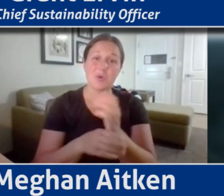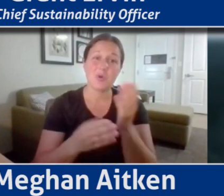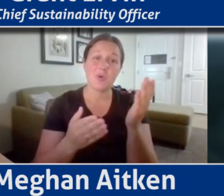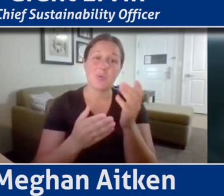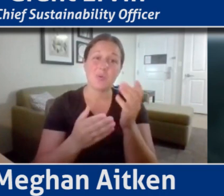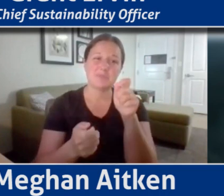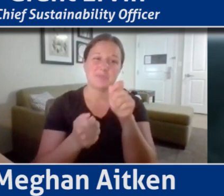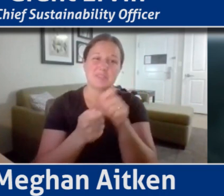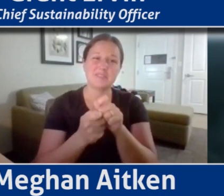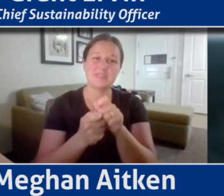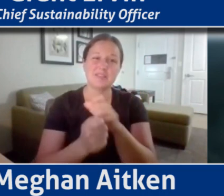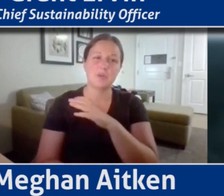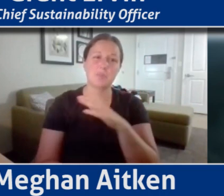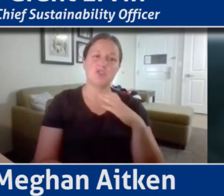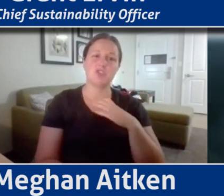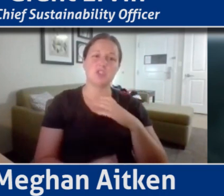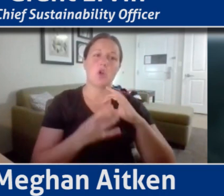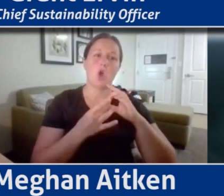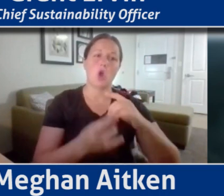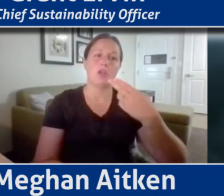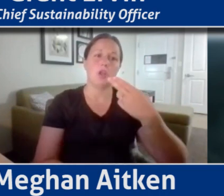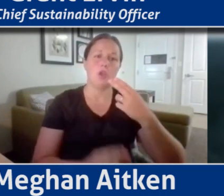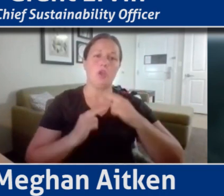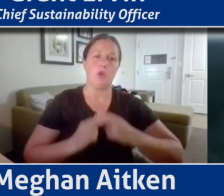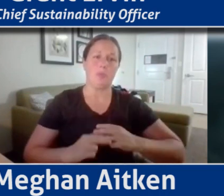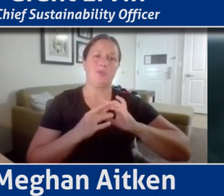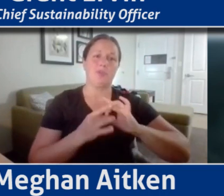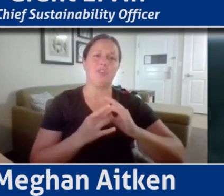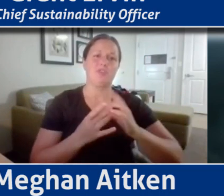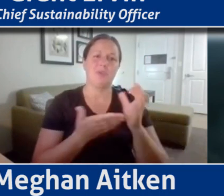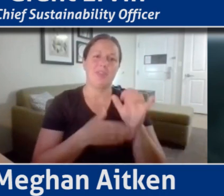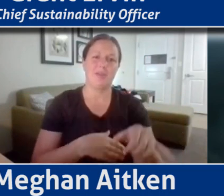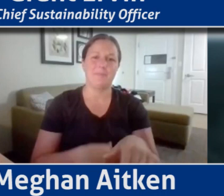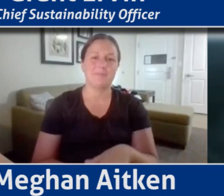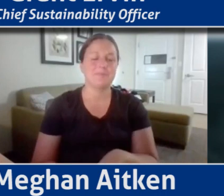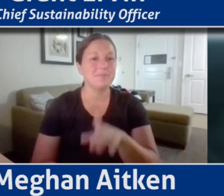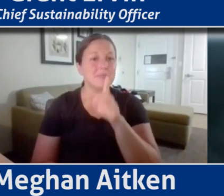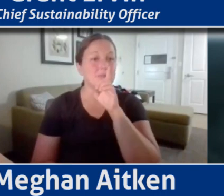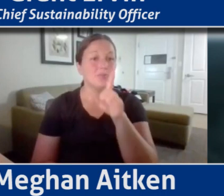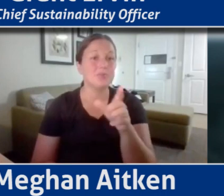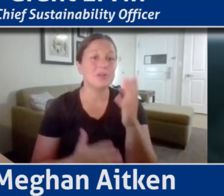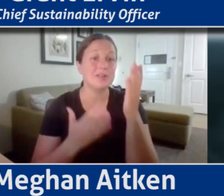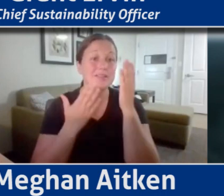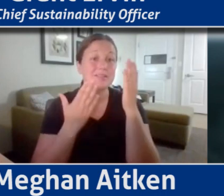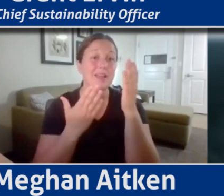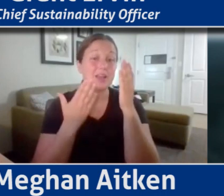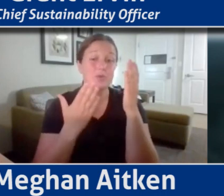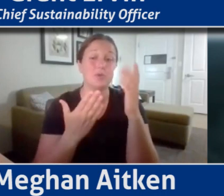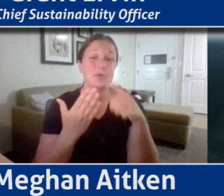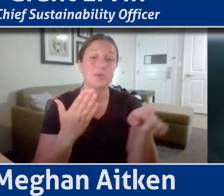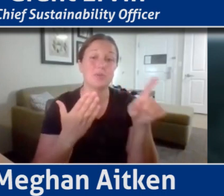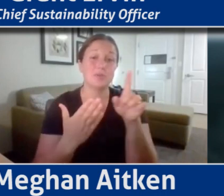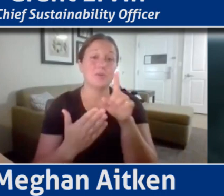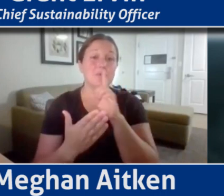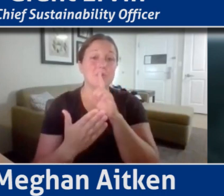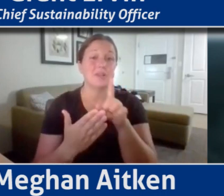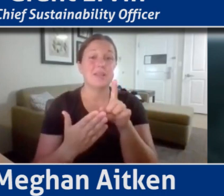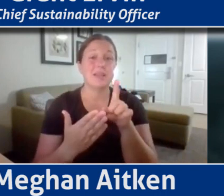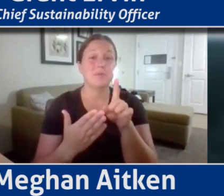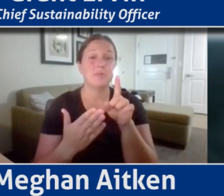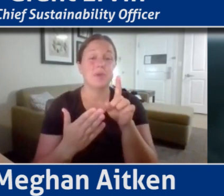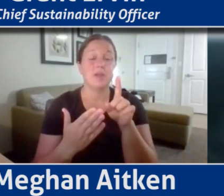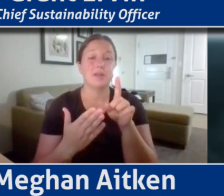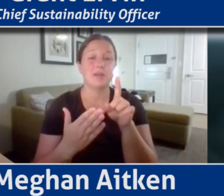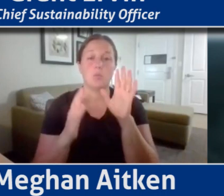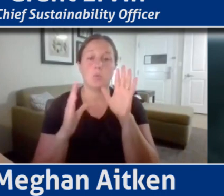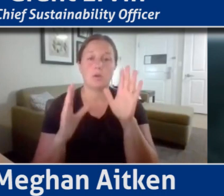Human Relations is. Sure. Well, thank you all. I mean, you guys have all been doing this work for longer than I have.